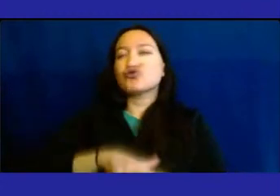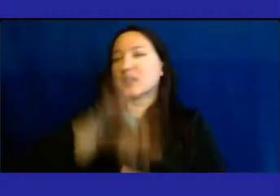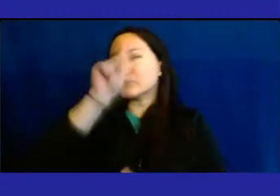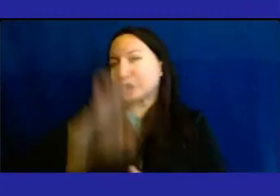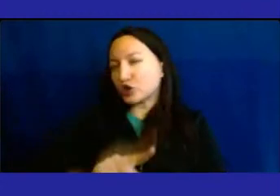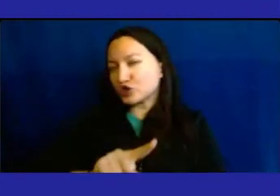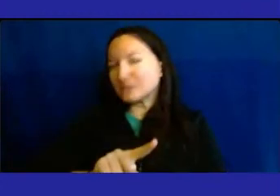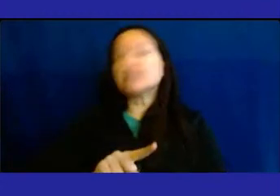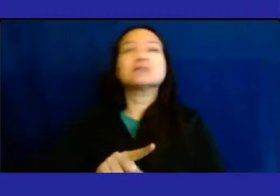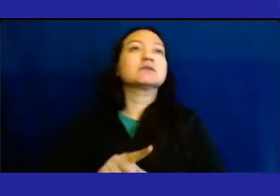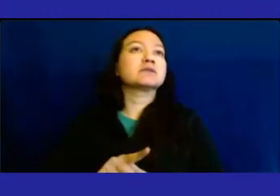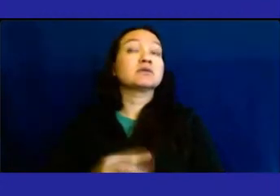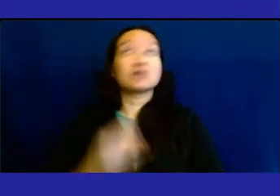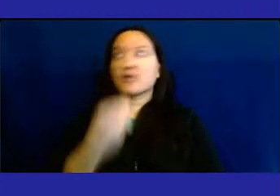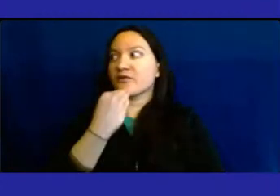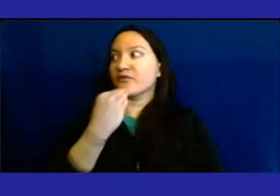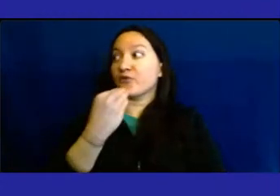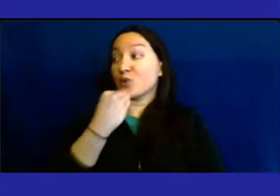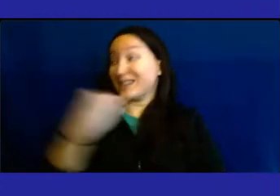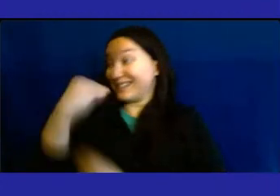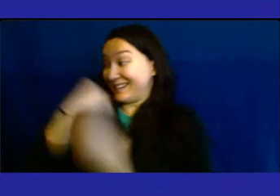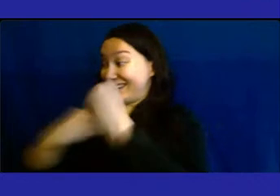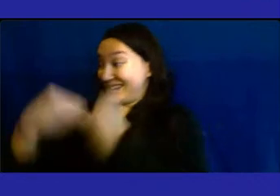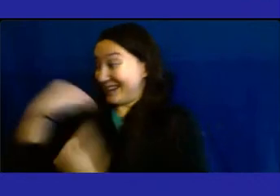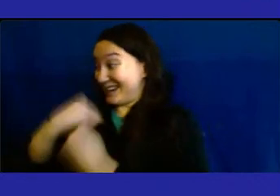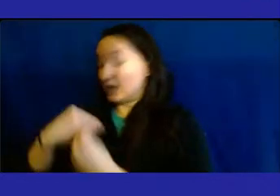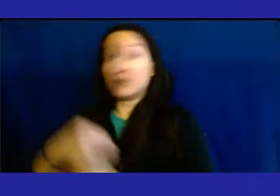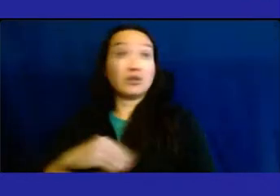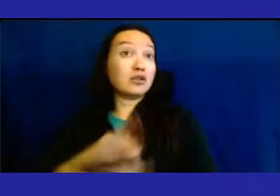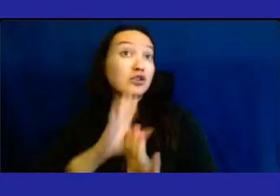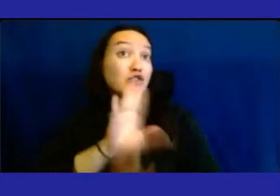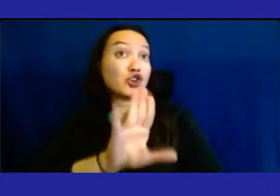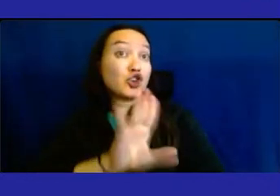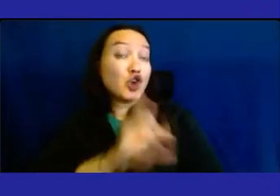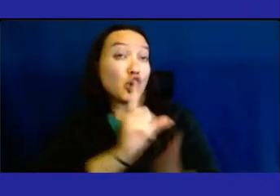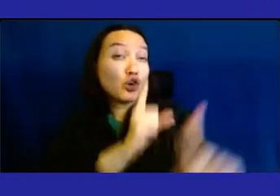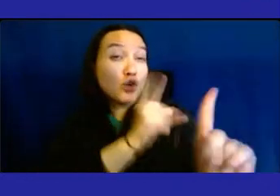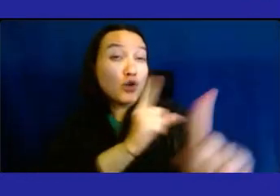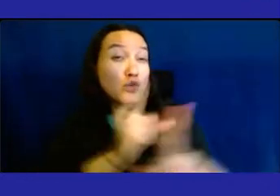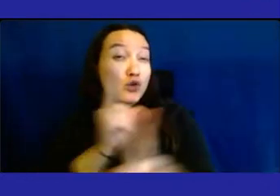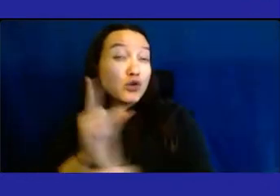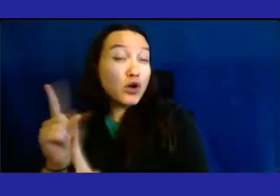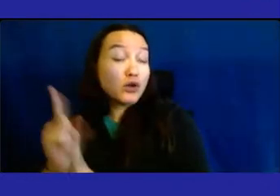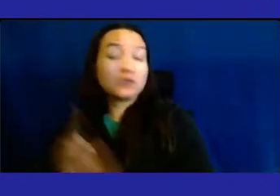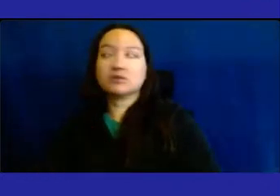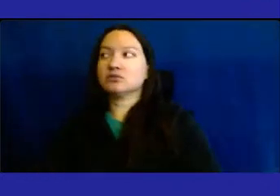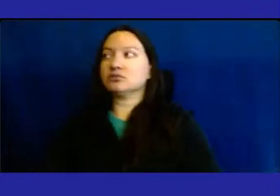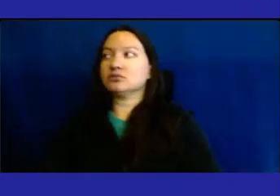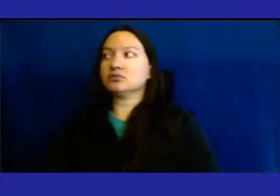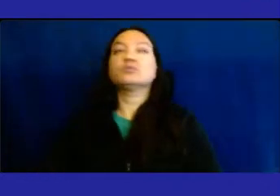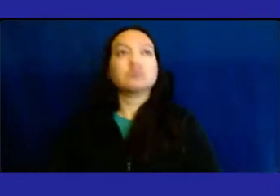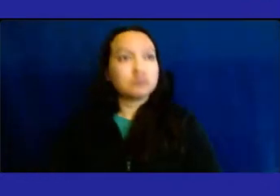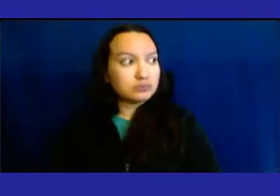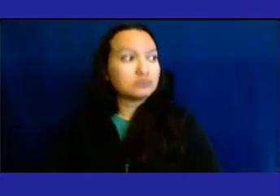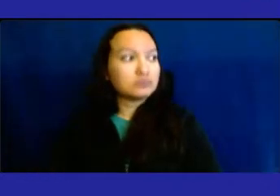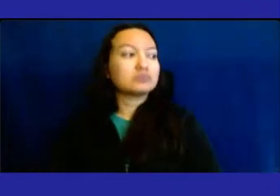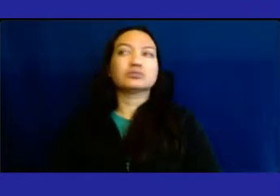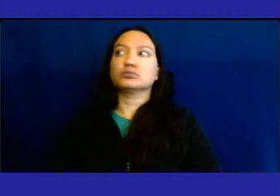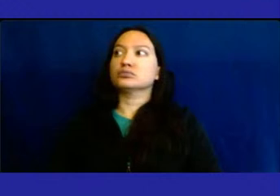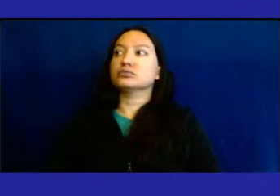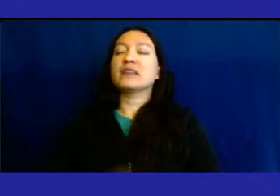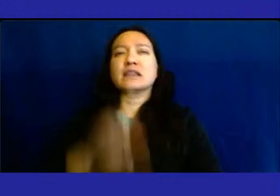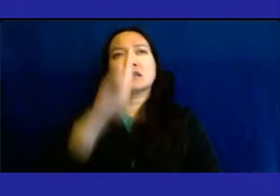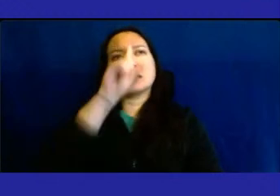what are the foods that you're eating, what are your own goals. So it's both, you know, I think a great way